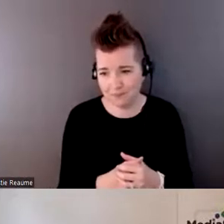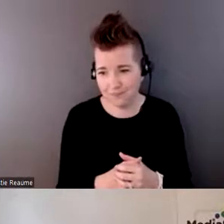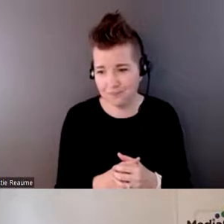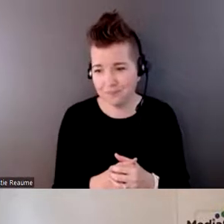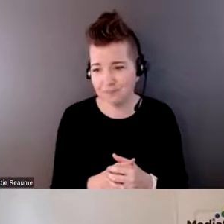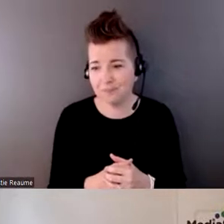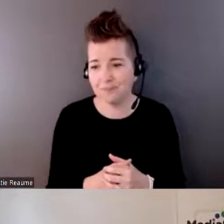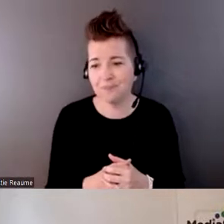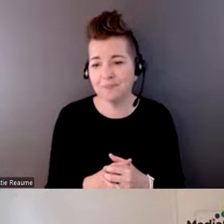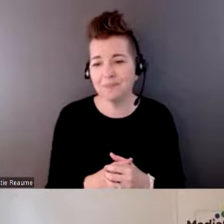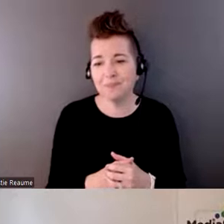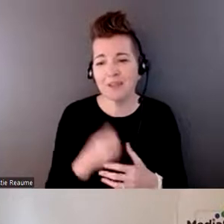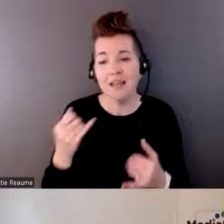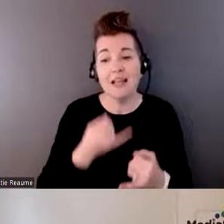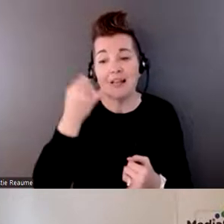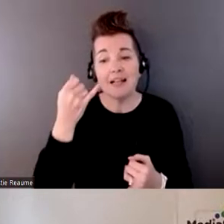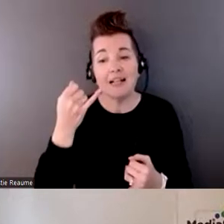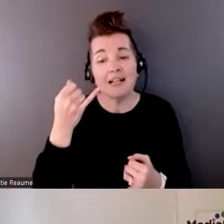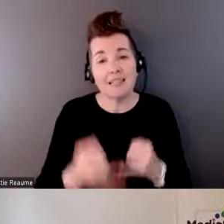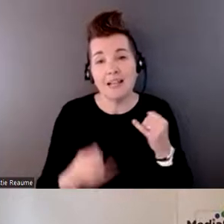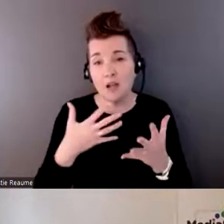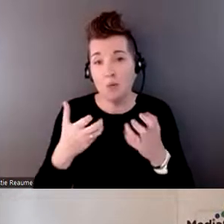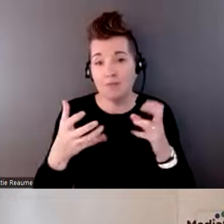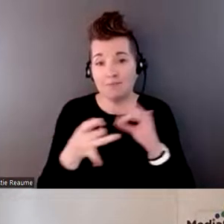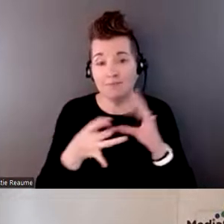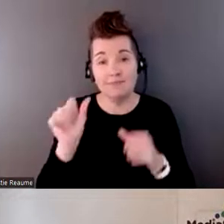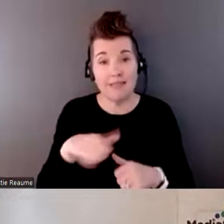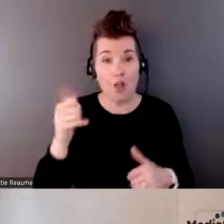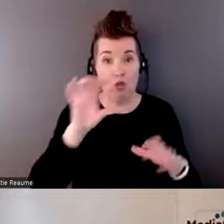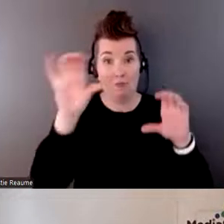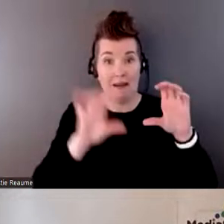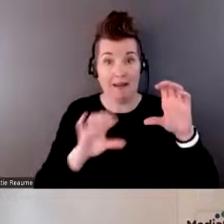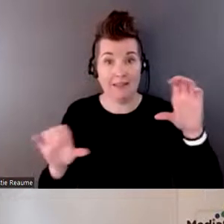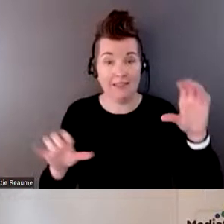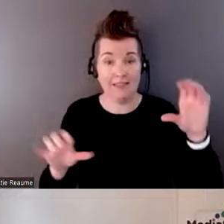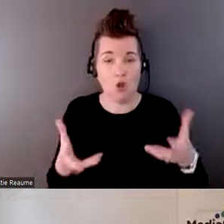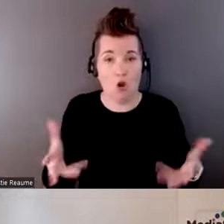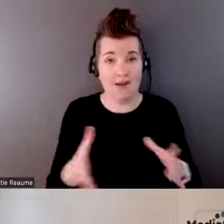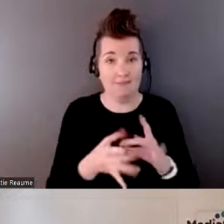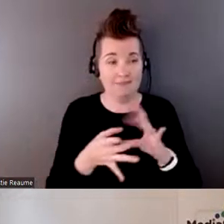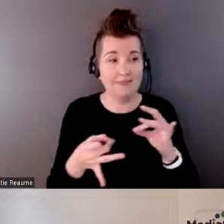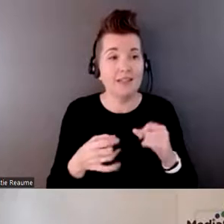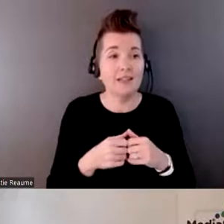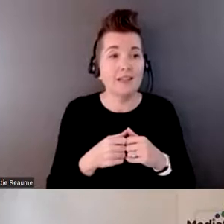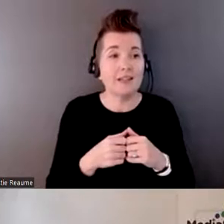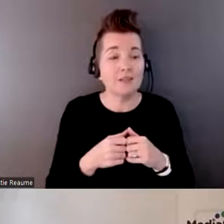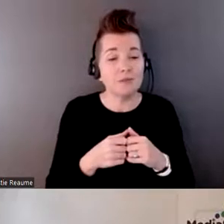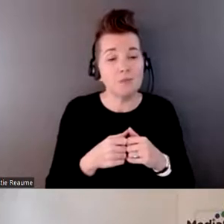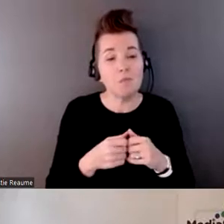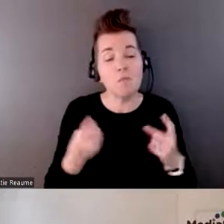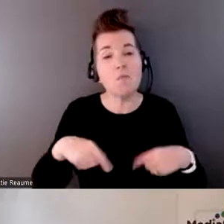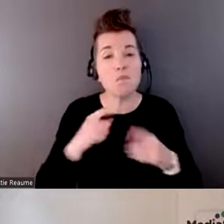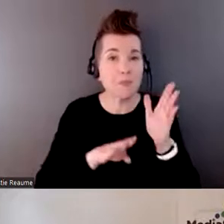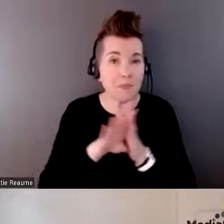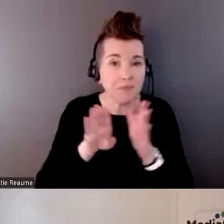the last thing I'll say is just to echo what the other panelists have said that through that work, and we did develop that program